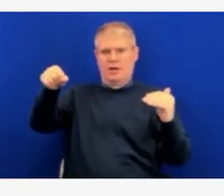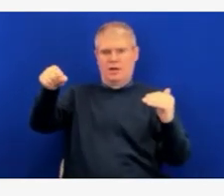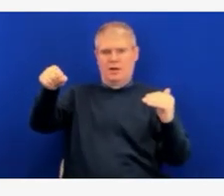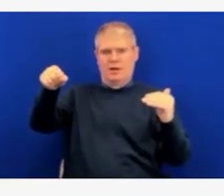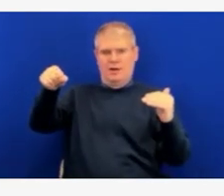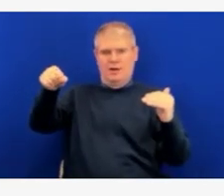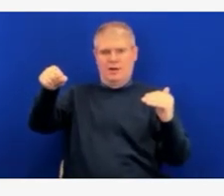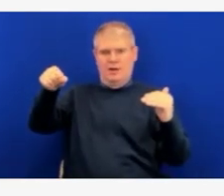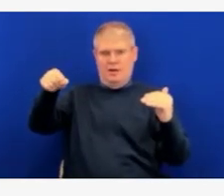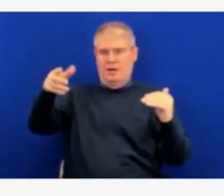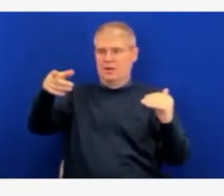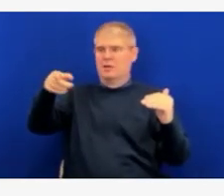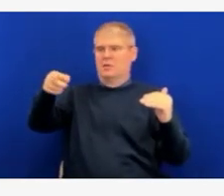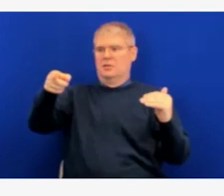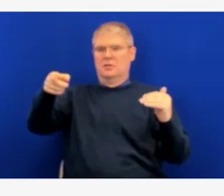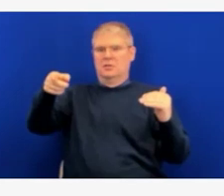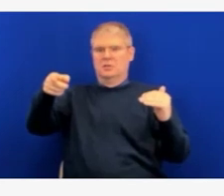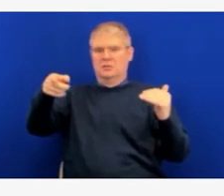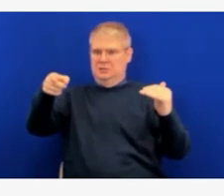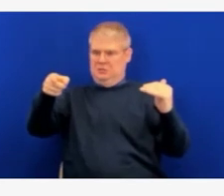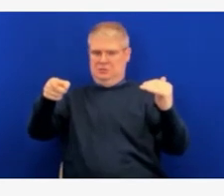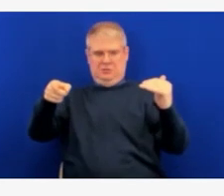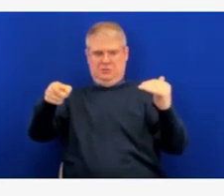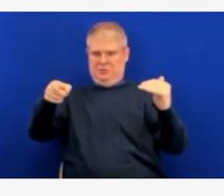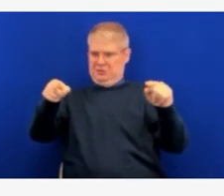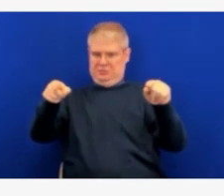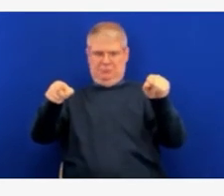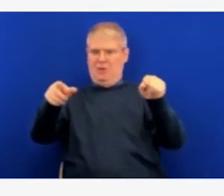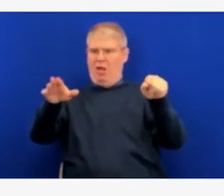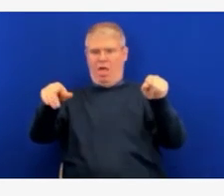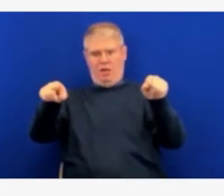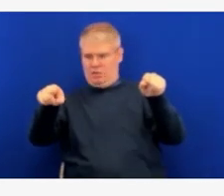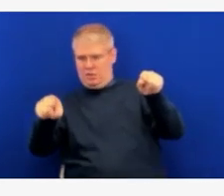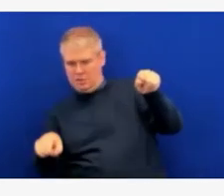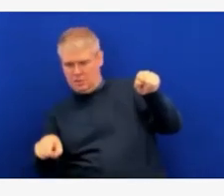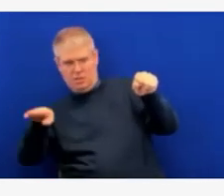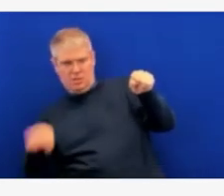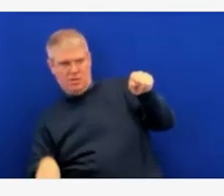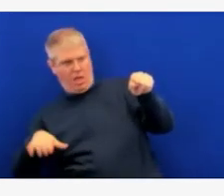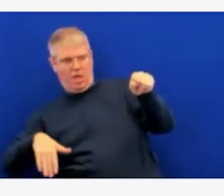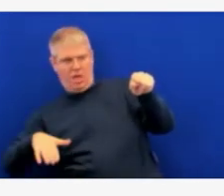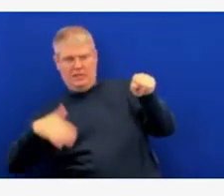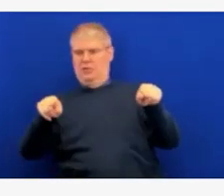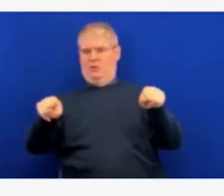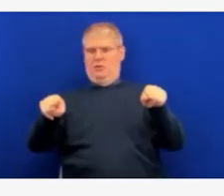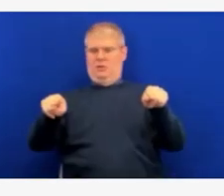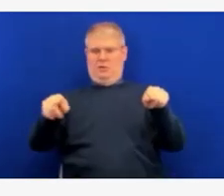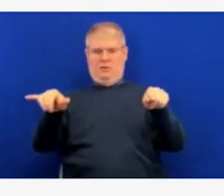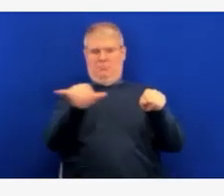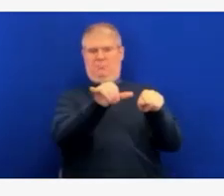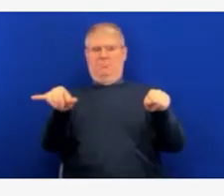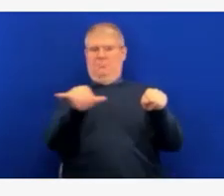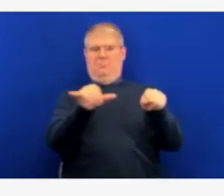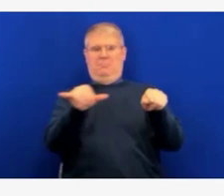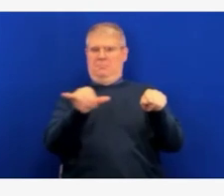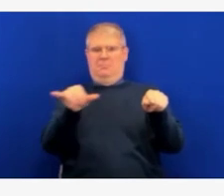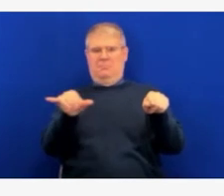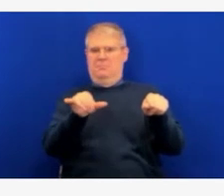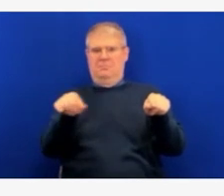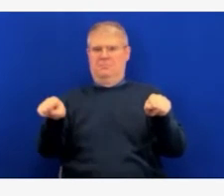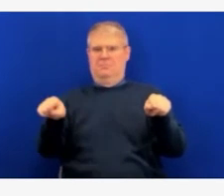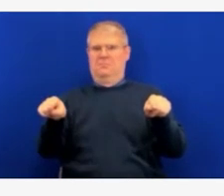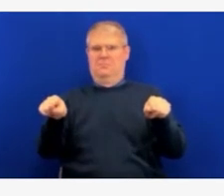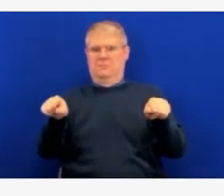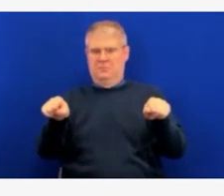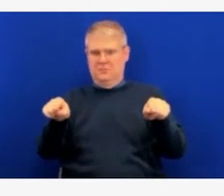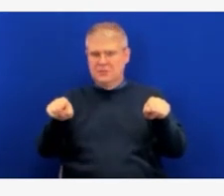saw at the peak of our surge last winter. So that gives us some indication that we still need to go down quite a